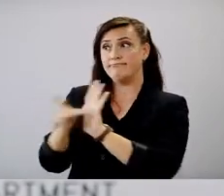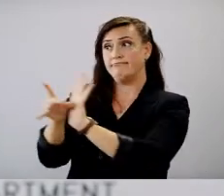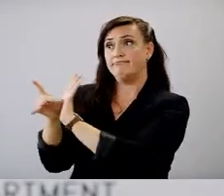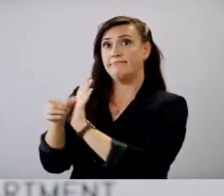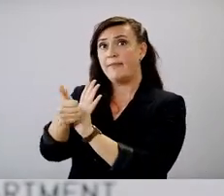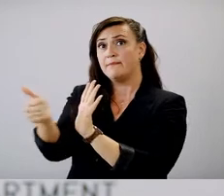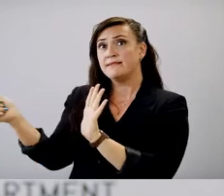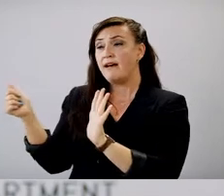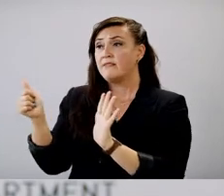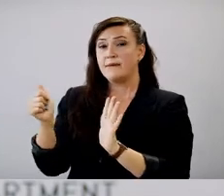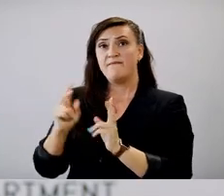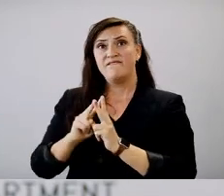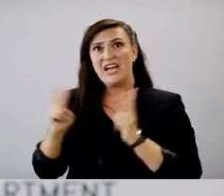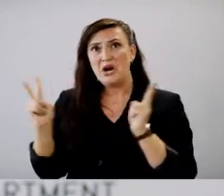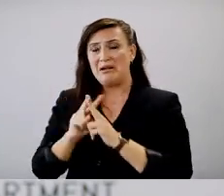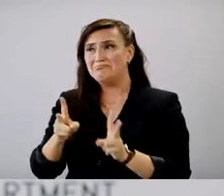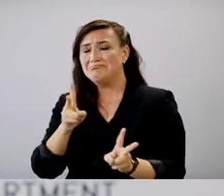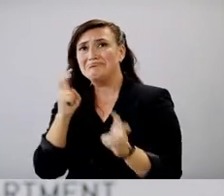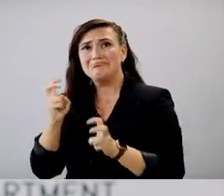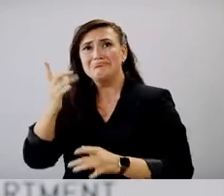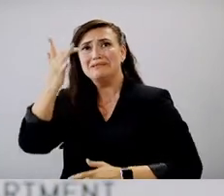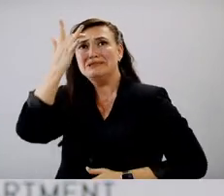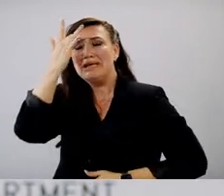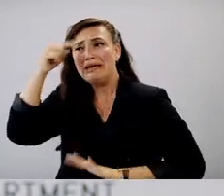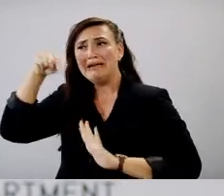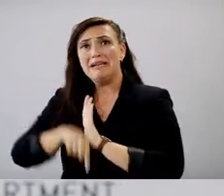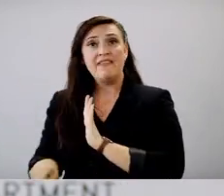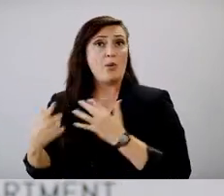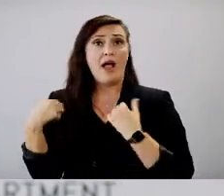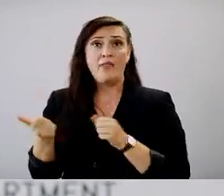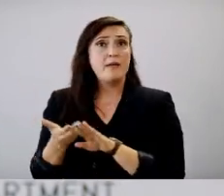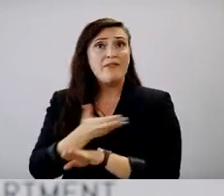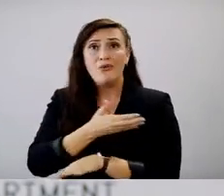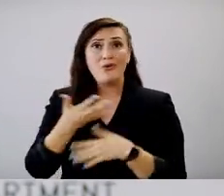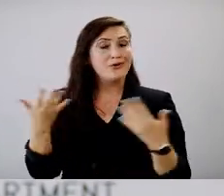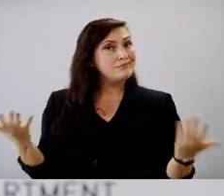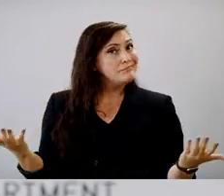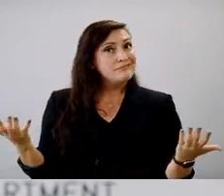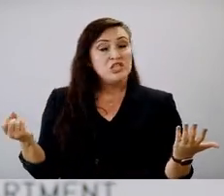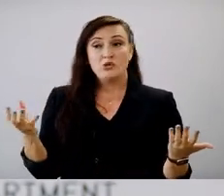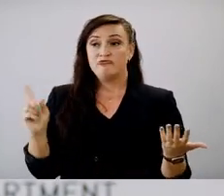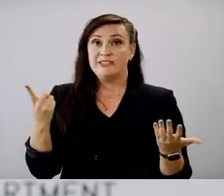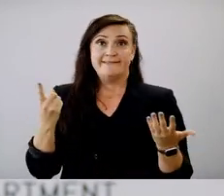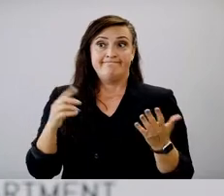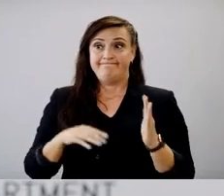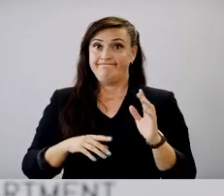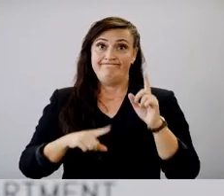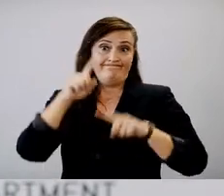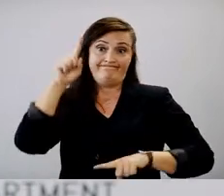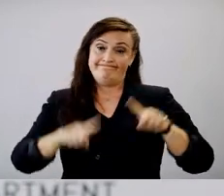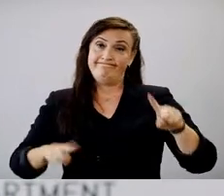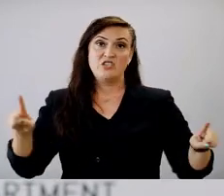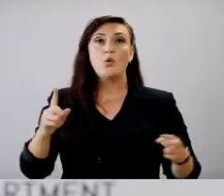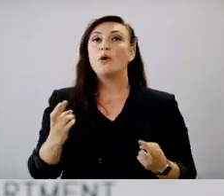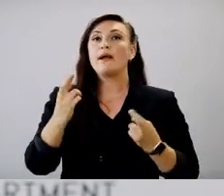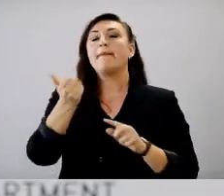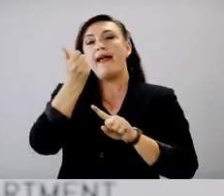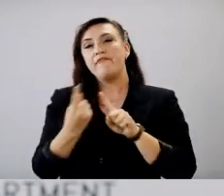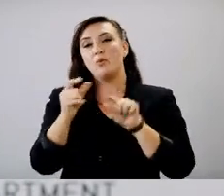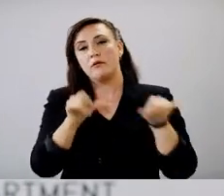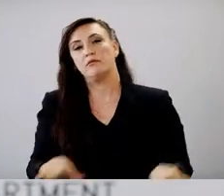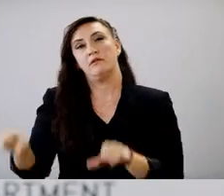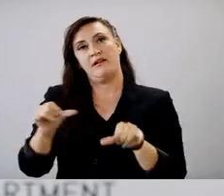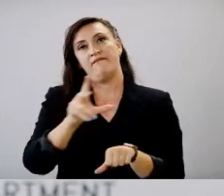COVID and have been very, very sick. And these are healthy young individuals. Um, so we would recommend everyone get